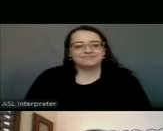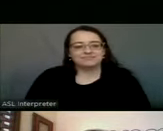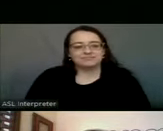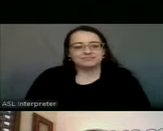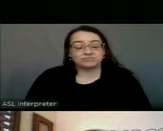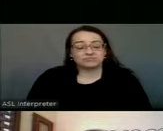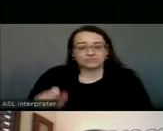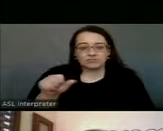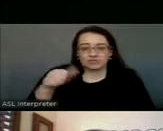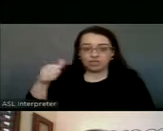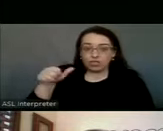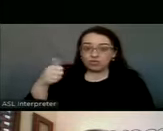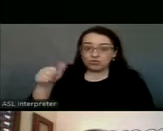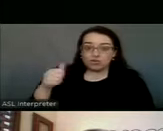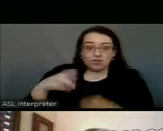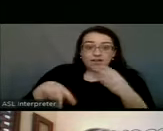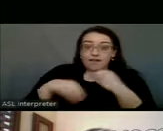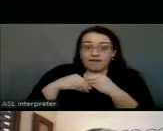Anything else?